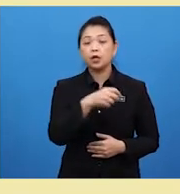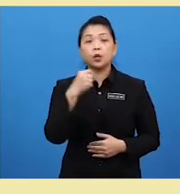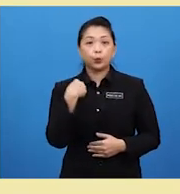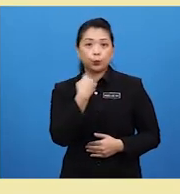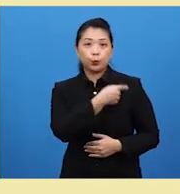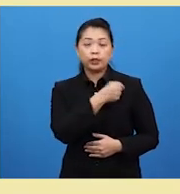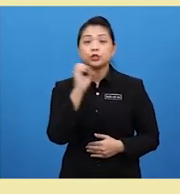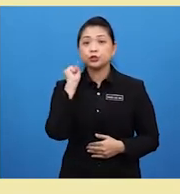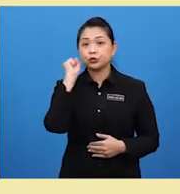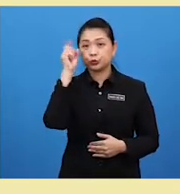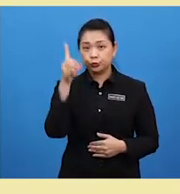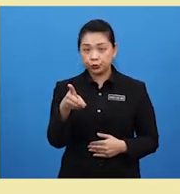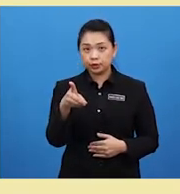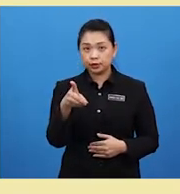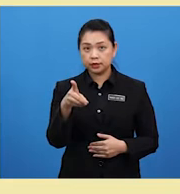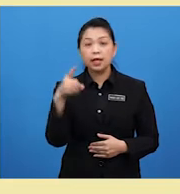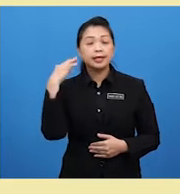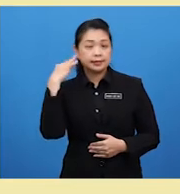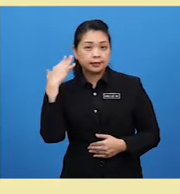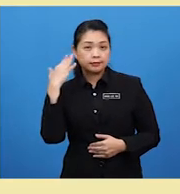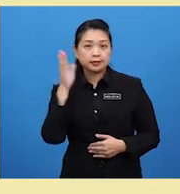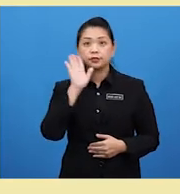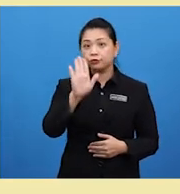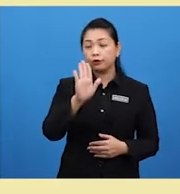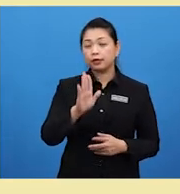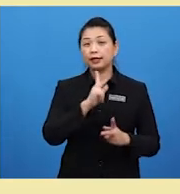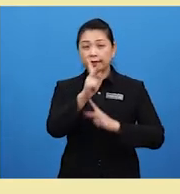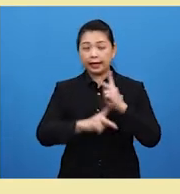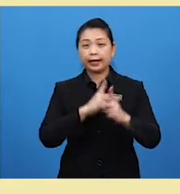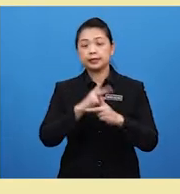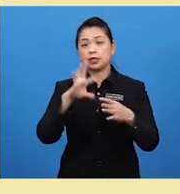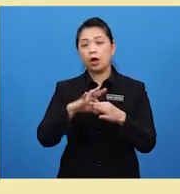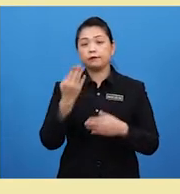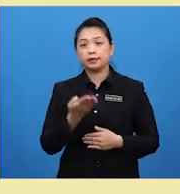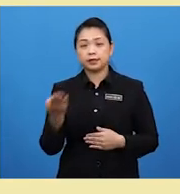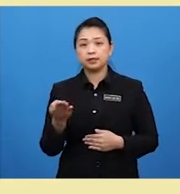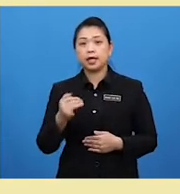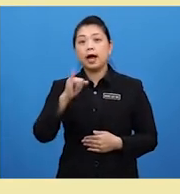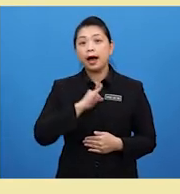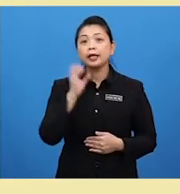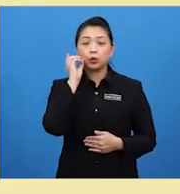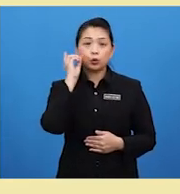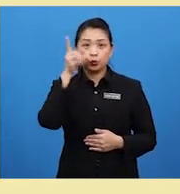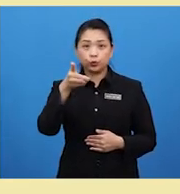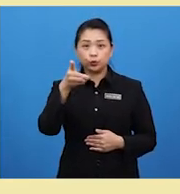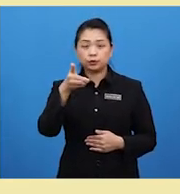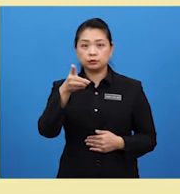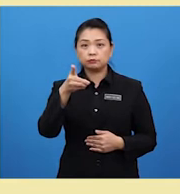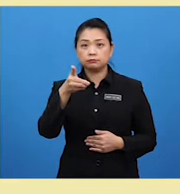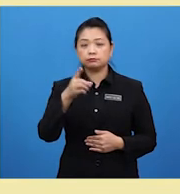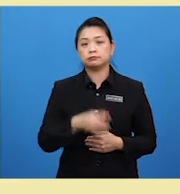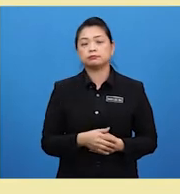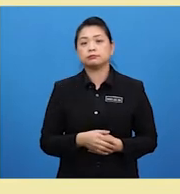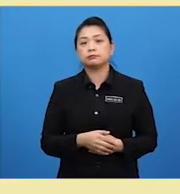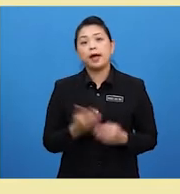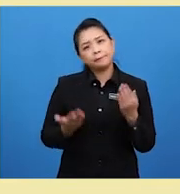should Sounds like your kind of thing I could And maybe